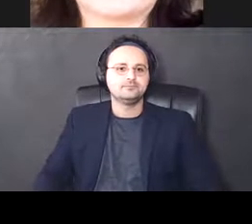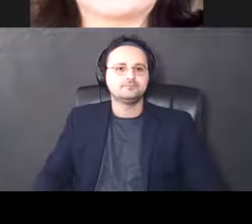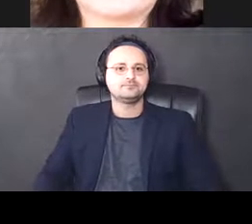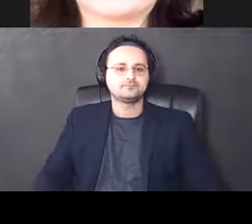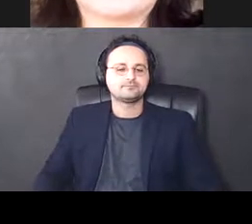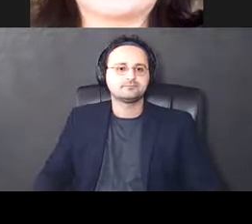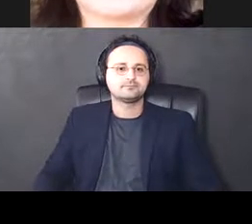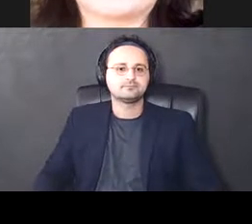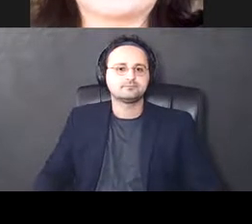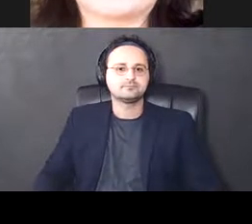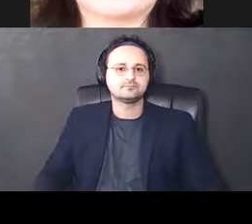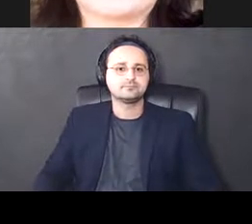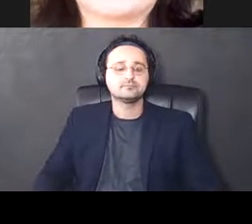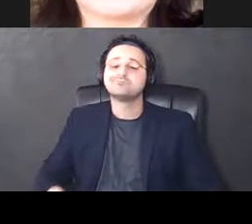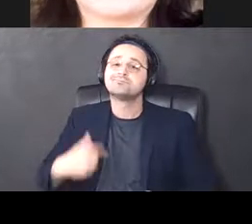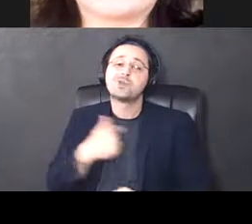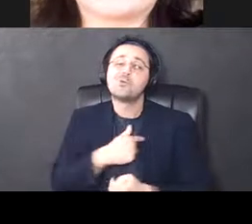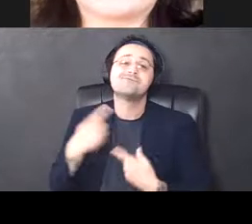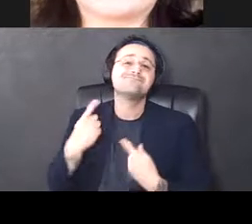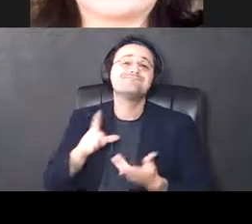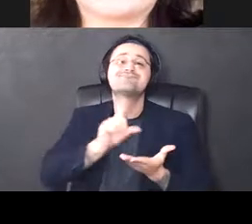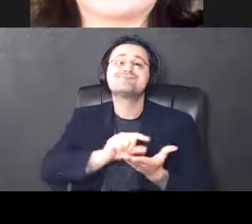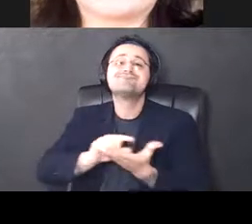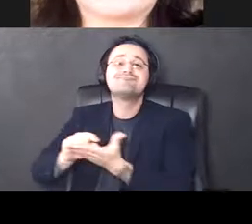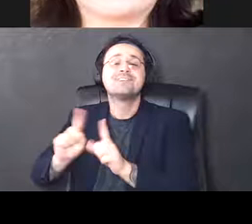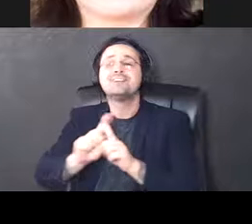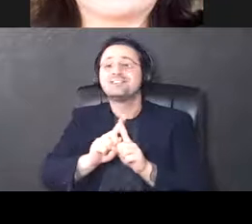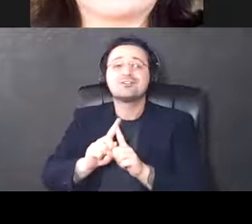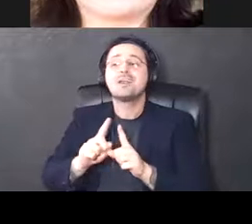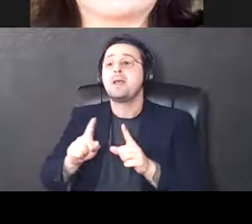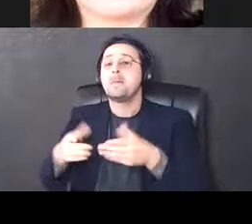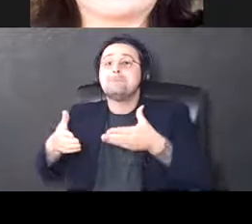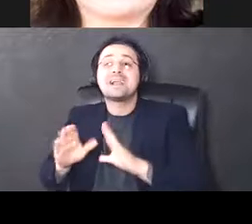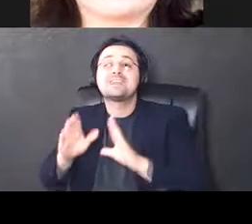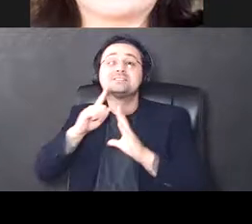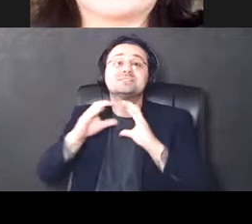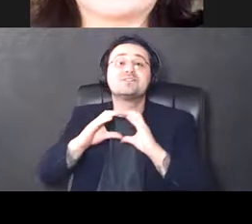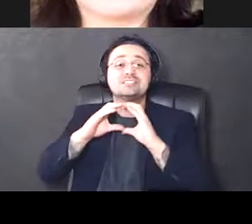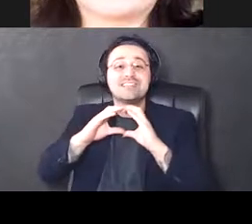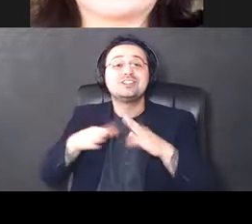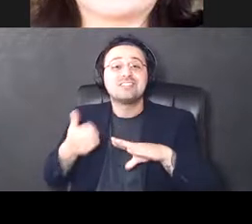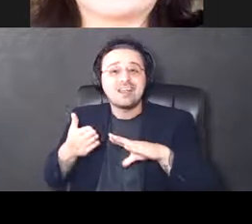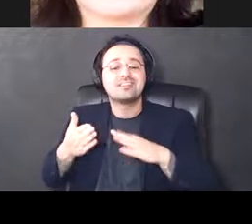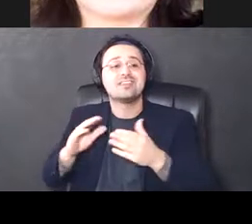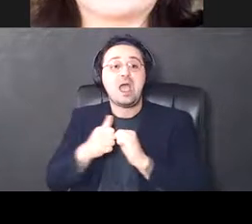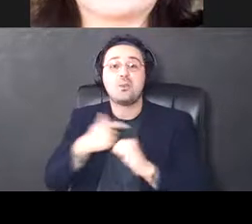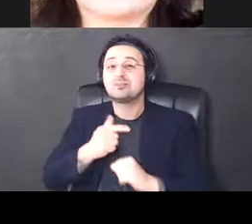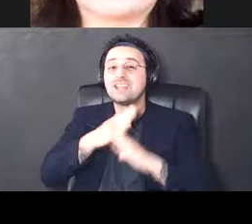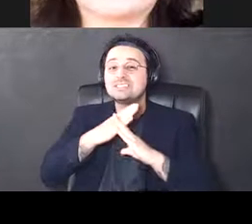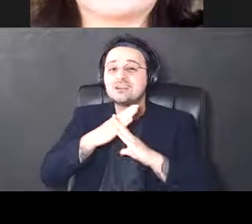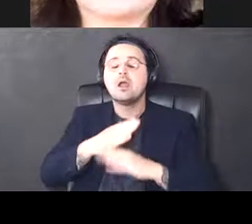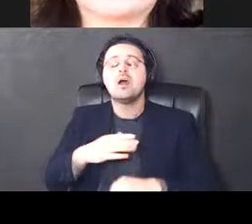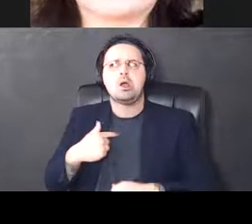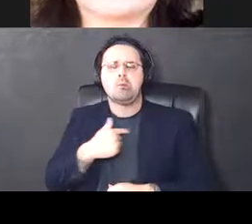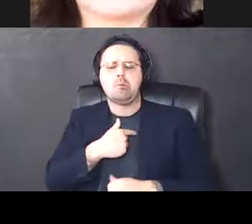And we've published lots of papers on mechanisms and cell death and neuroprotection. But what we really started to